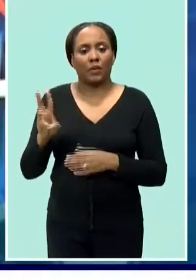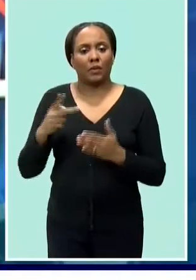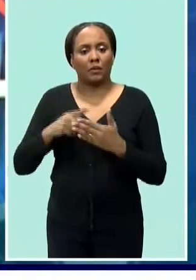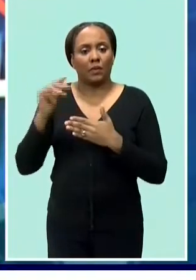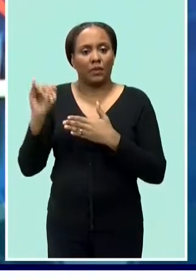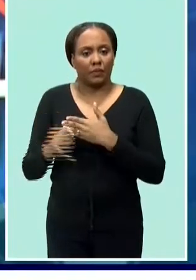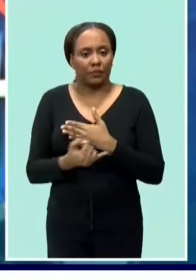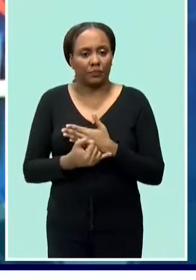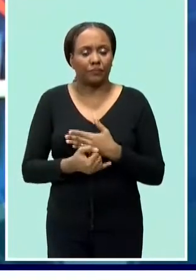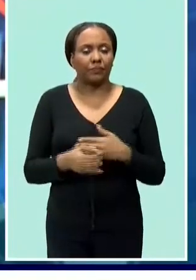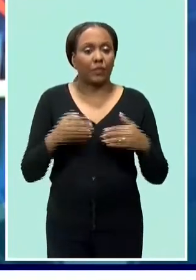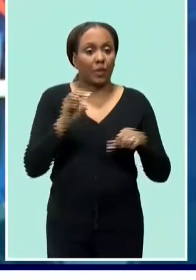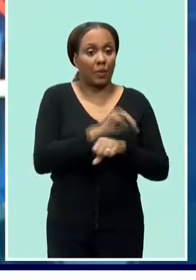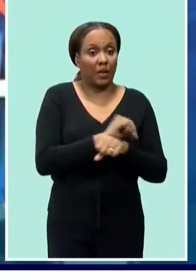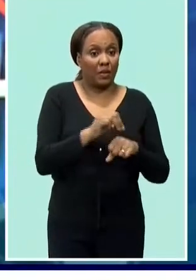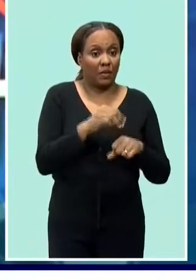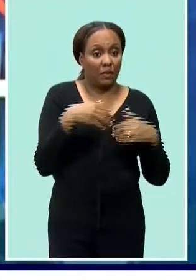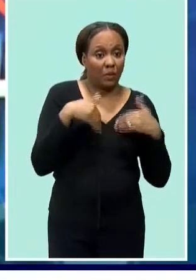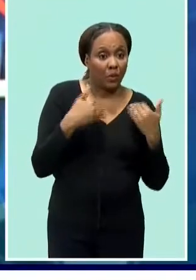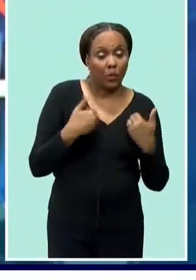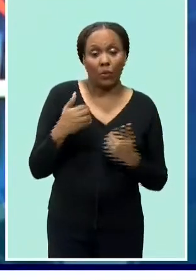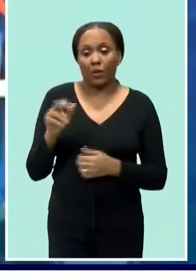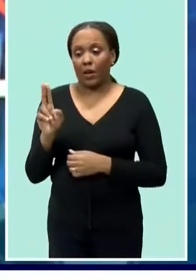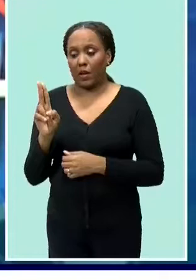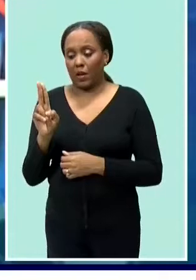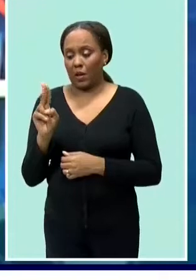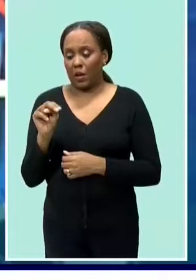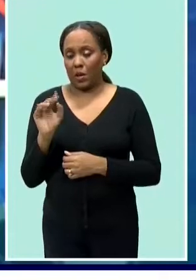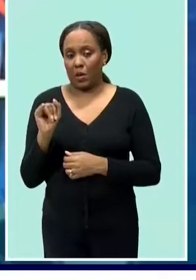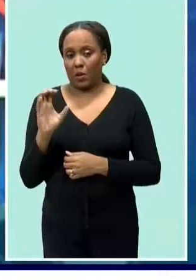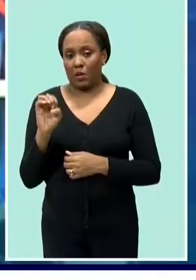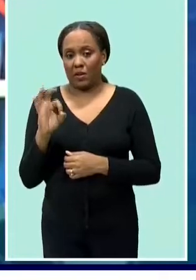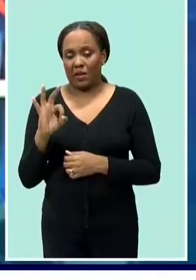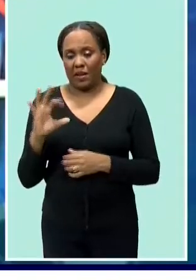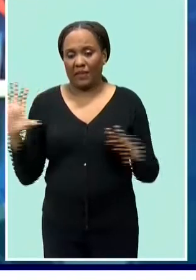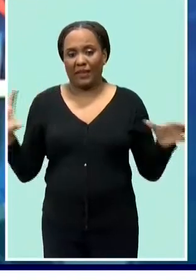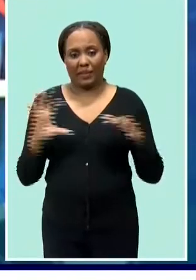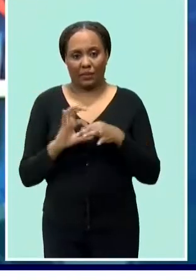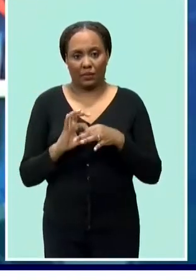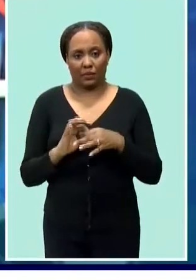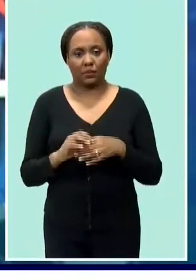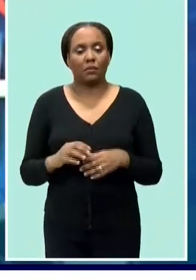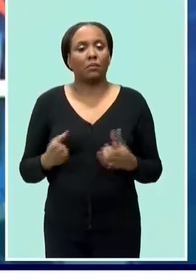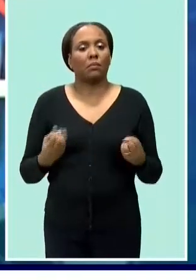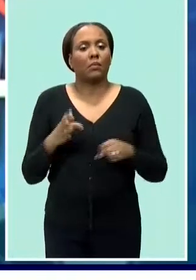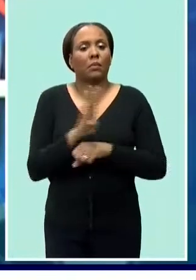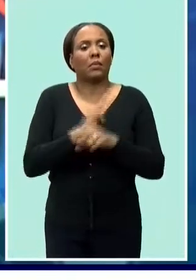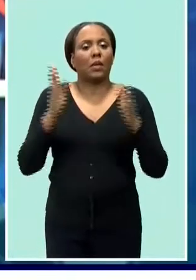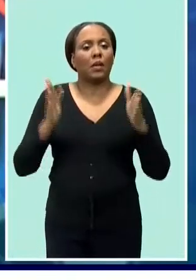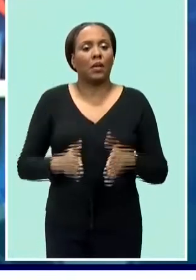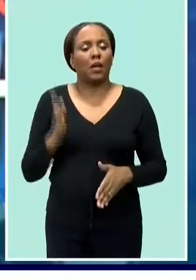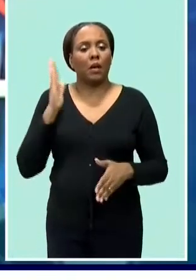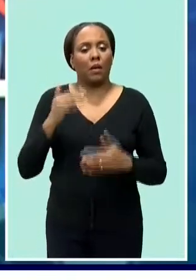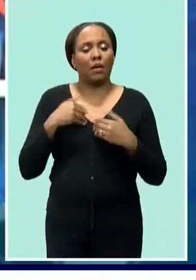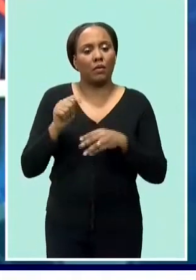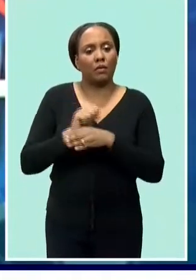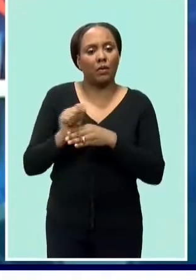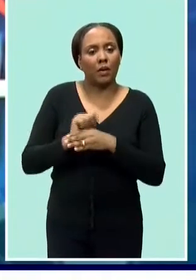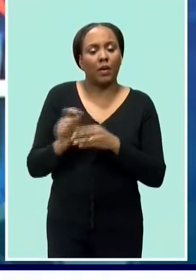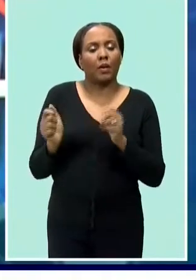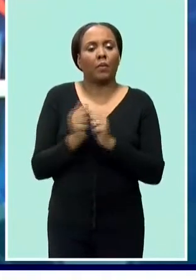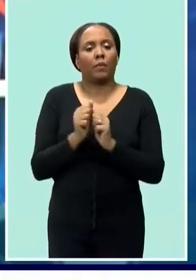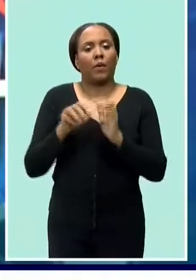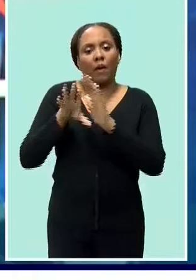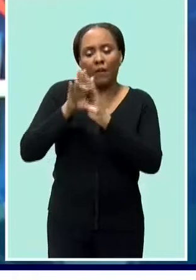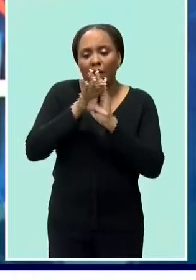unicef over the next five weeks several young barbadians will be trained in the area of video production creating content and programming